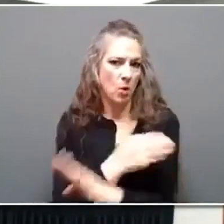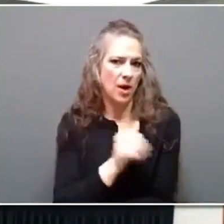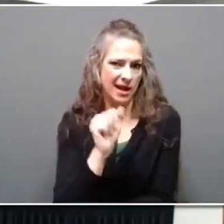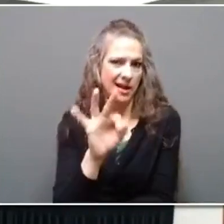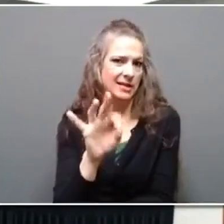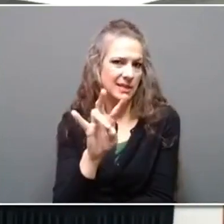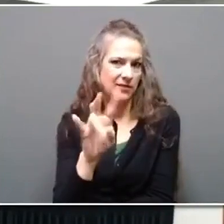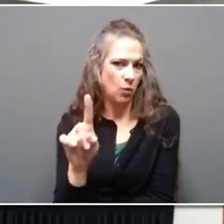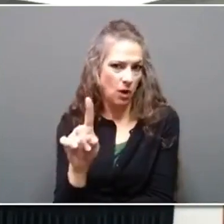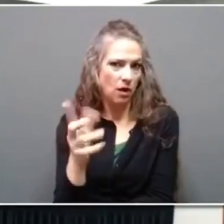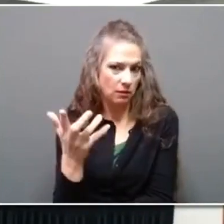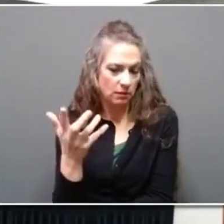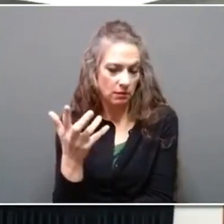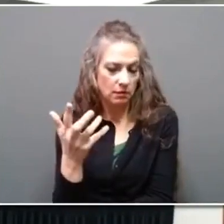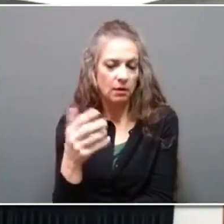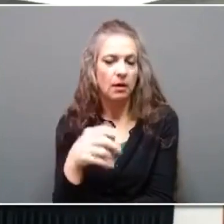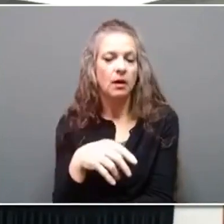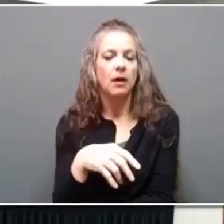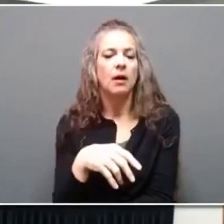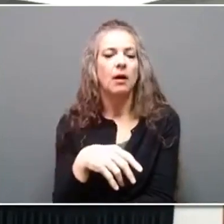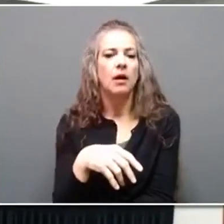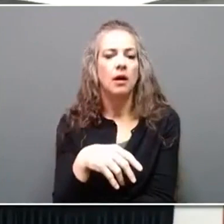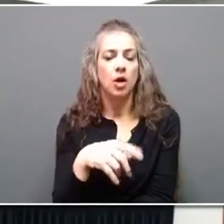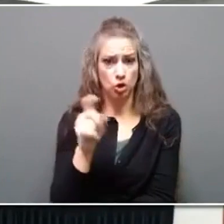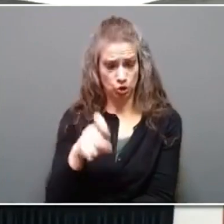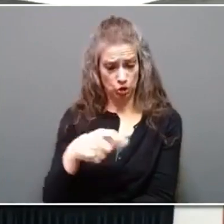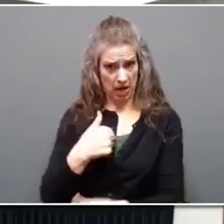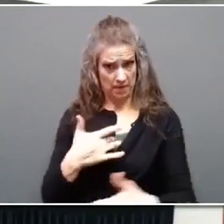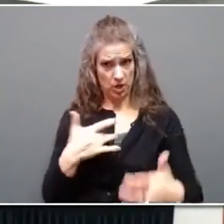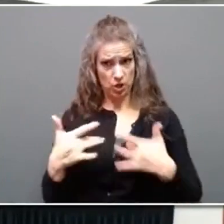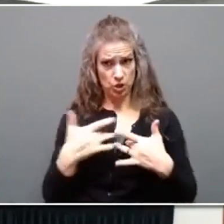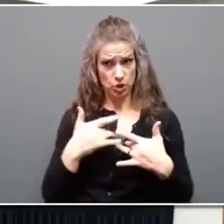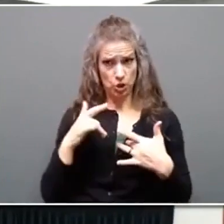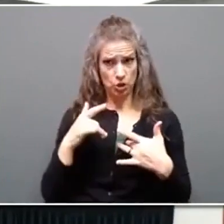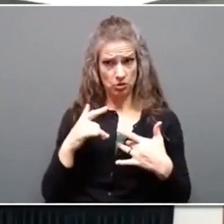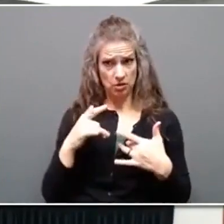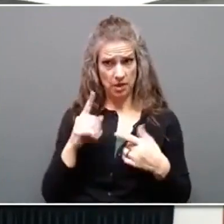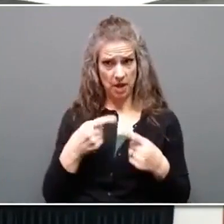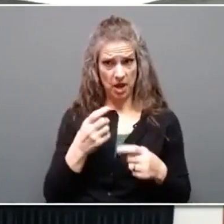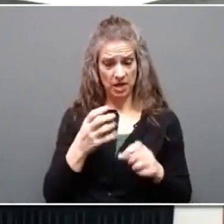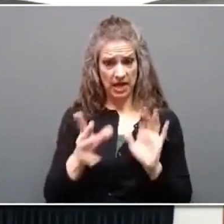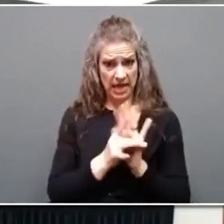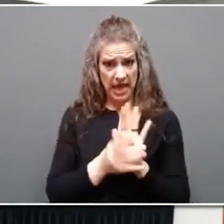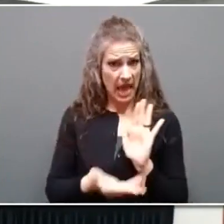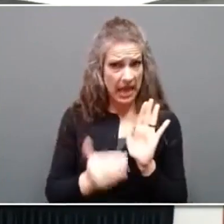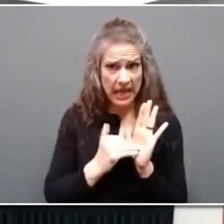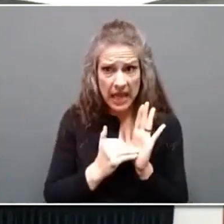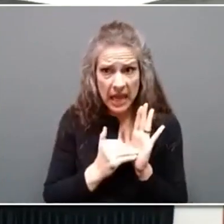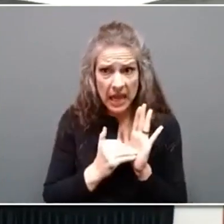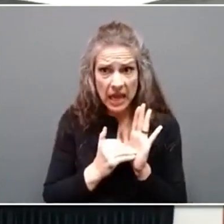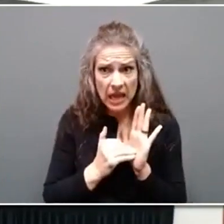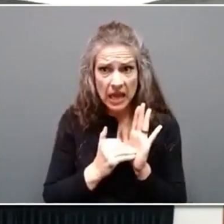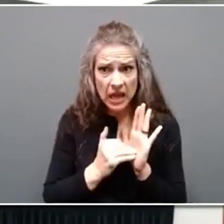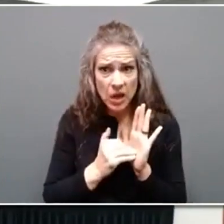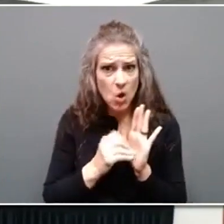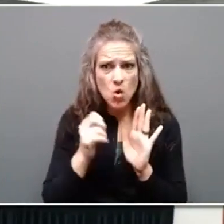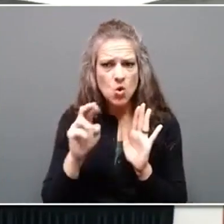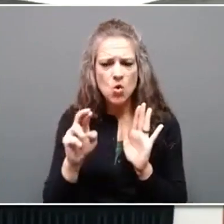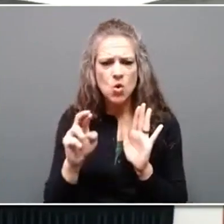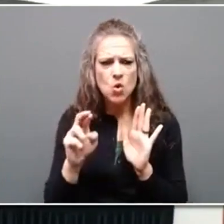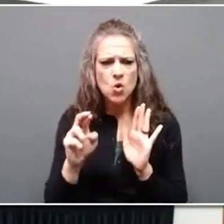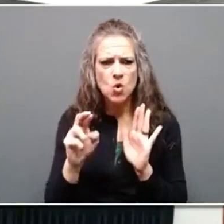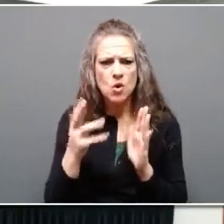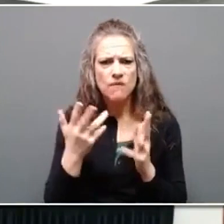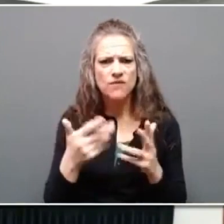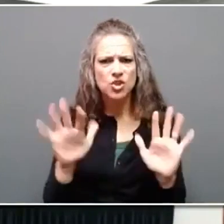I, should I be concerned about getting it again or is it okay for old folks to get